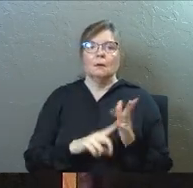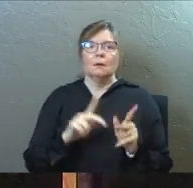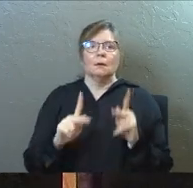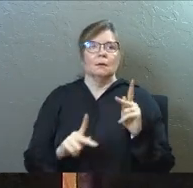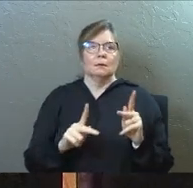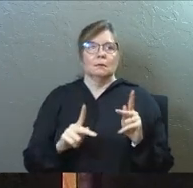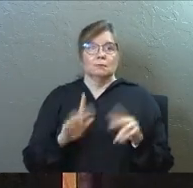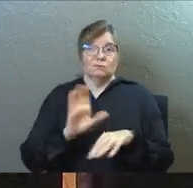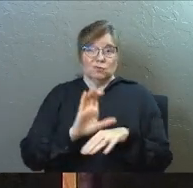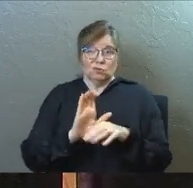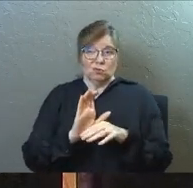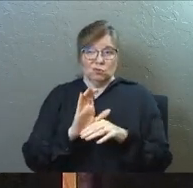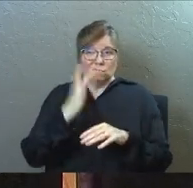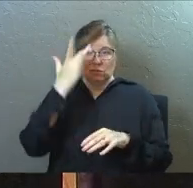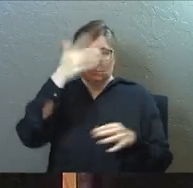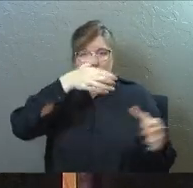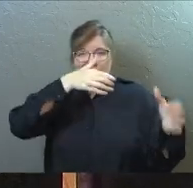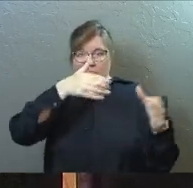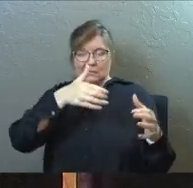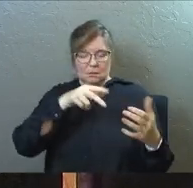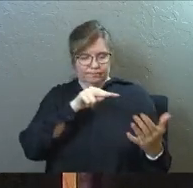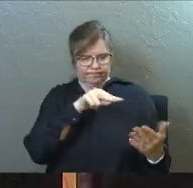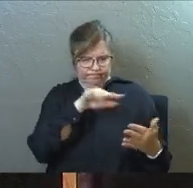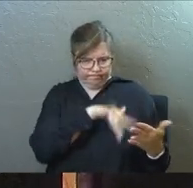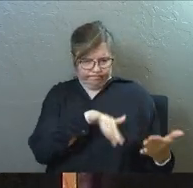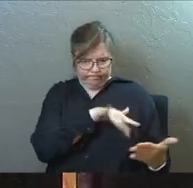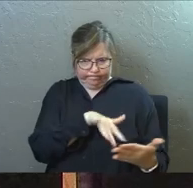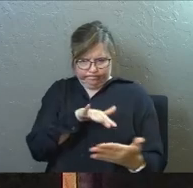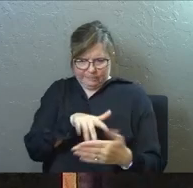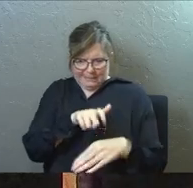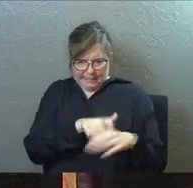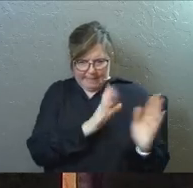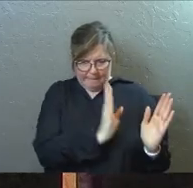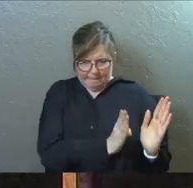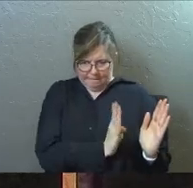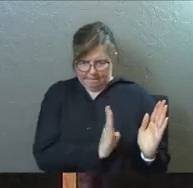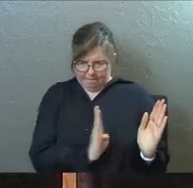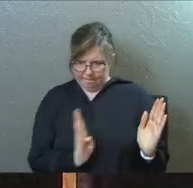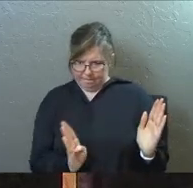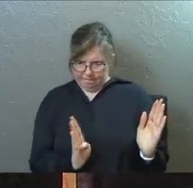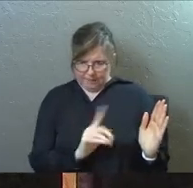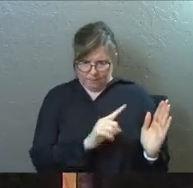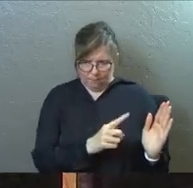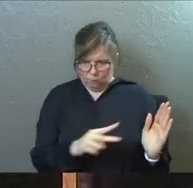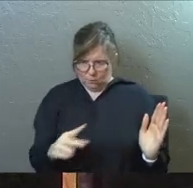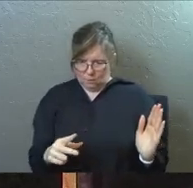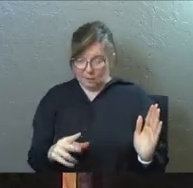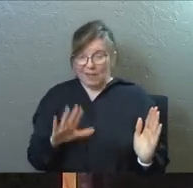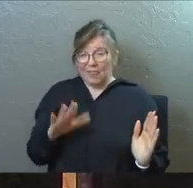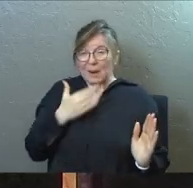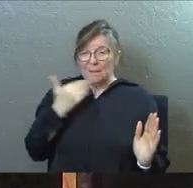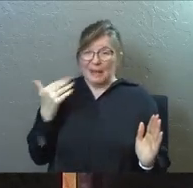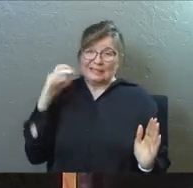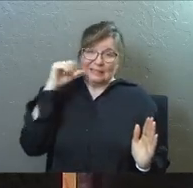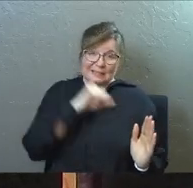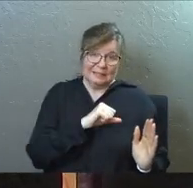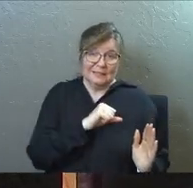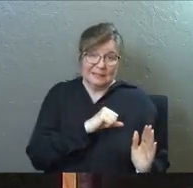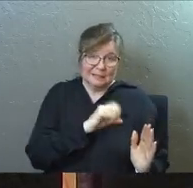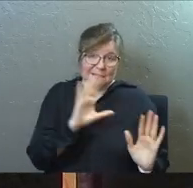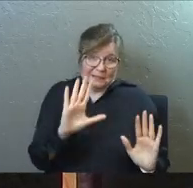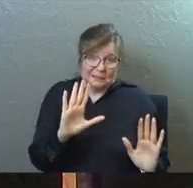people, church scholars put timelines together from the New Testament, it's their best guess,